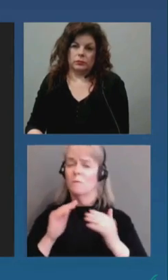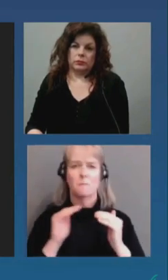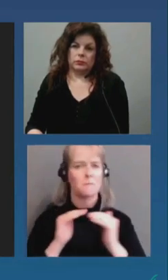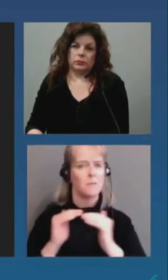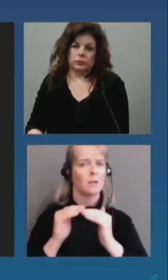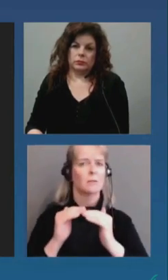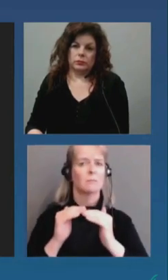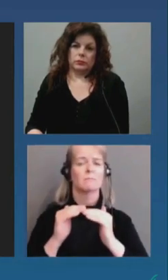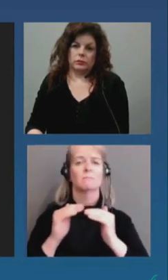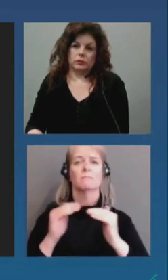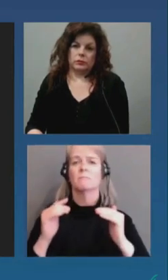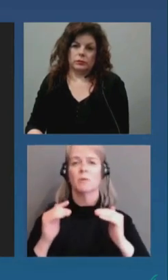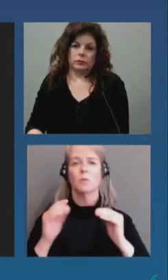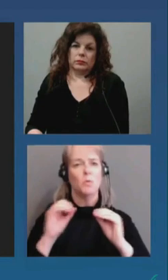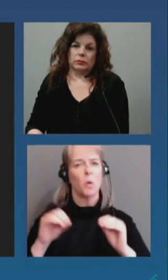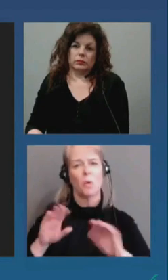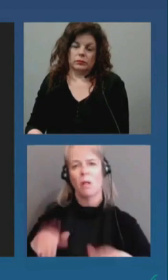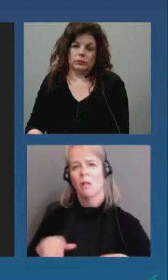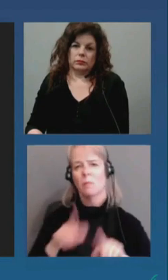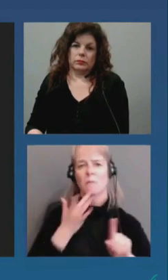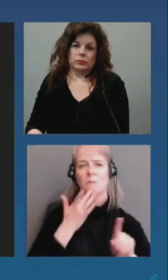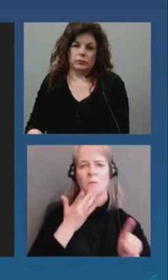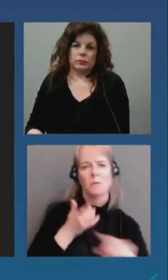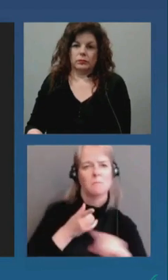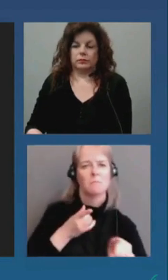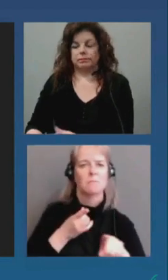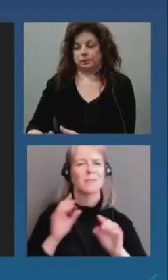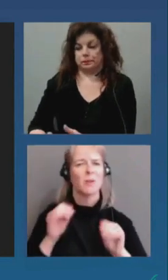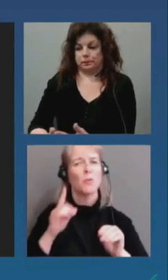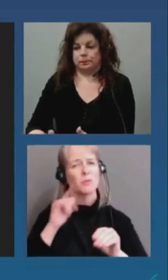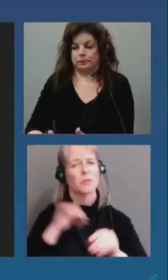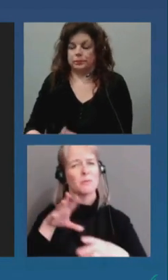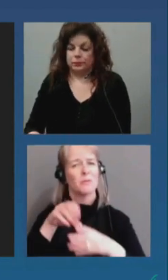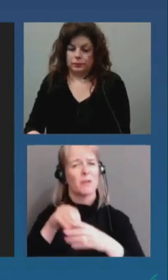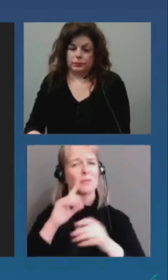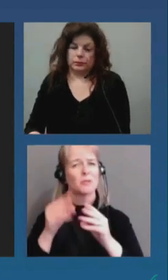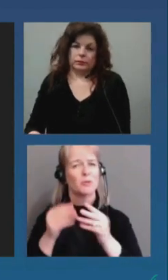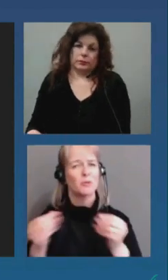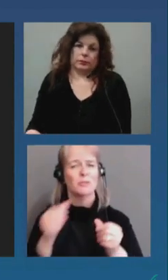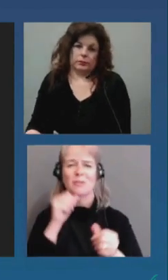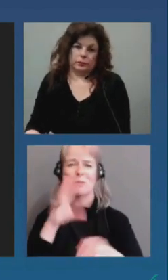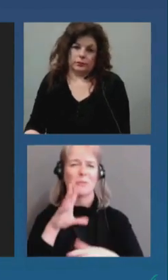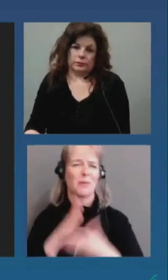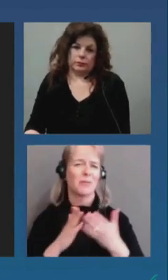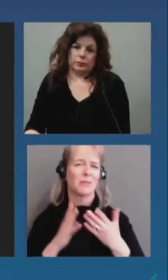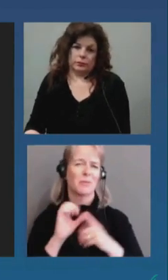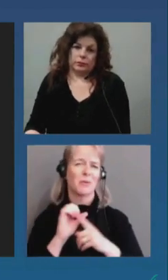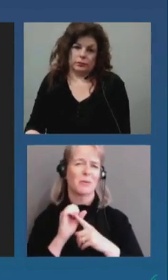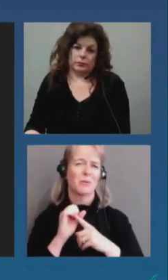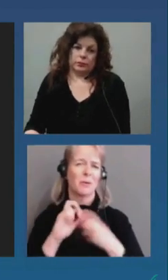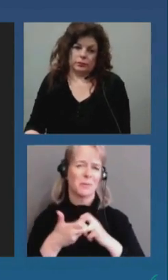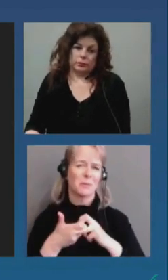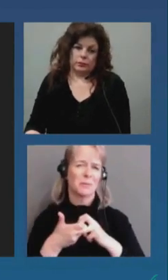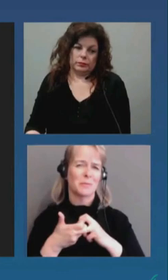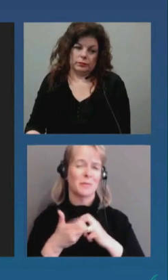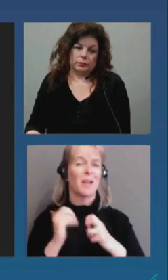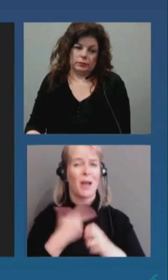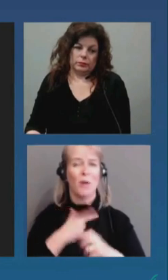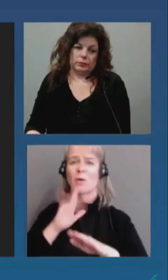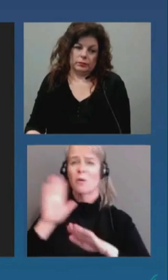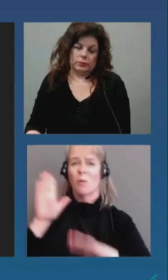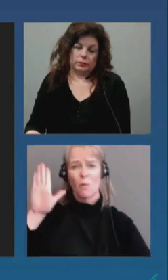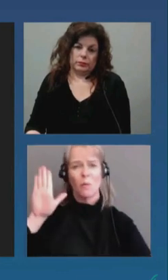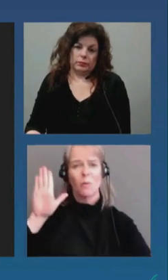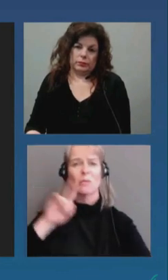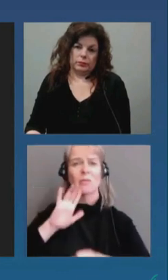We're supposed to be part of the solution and not part of the core problem. Our oath of office requires us to demonstrate the